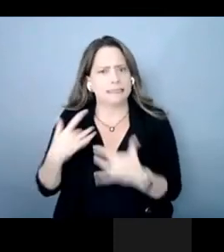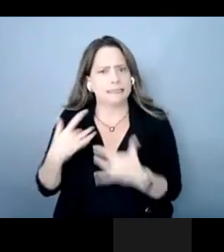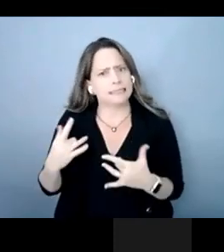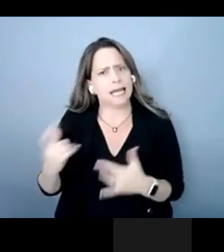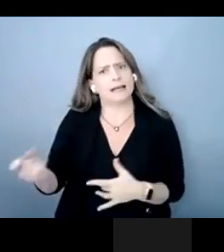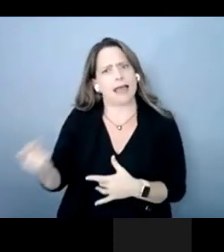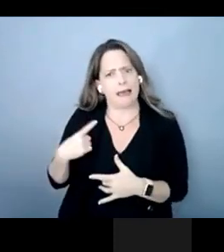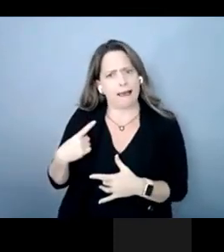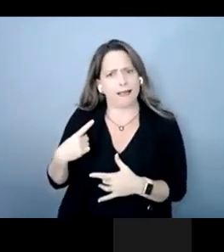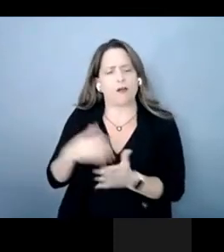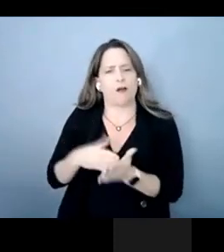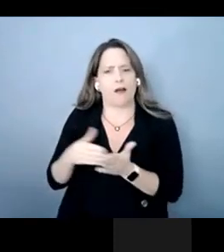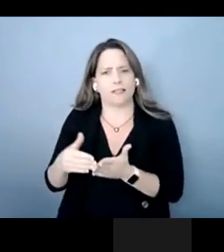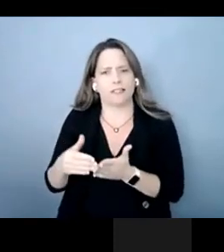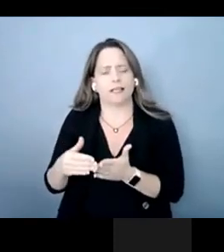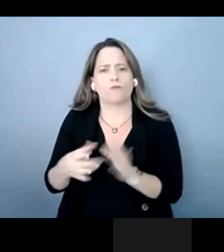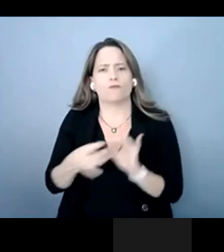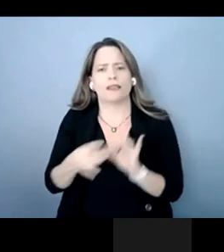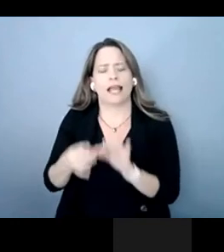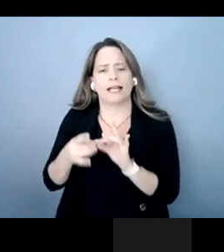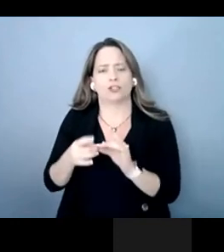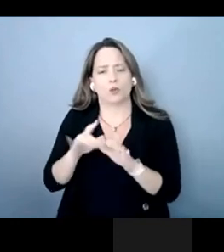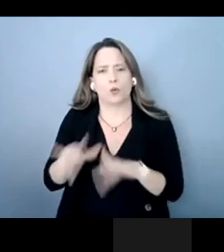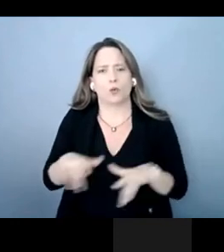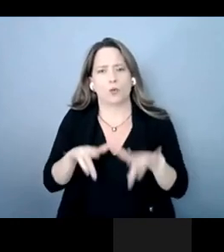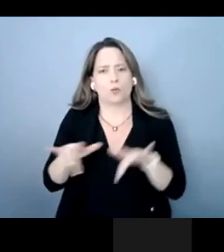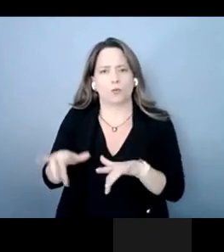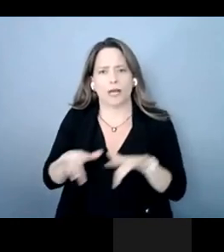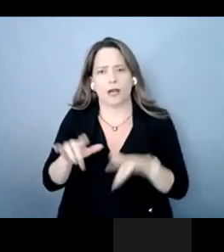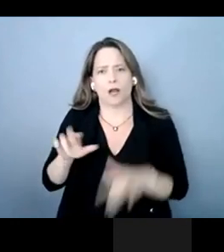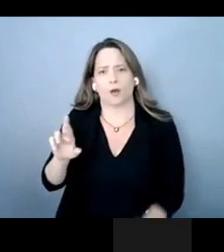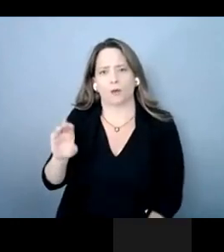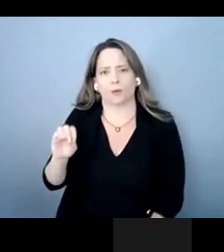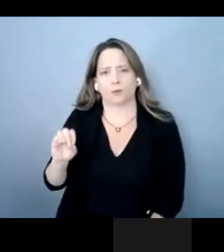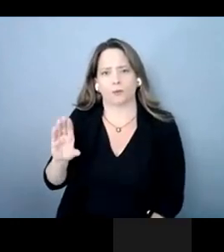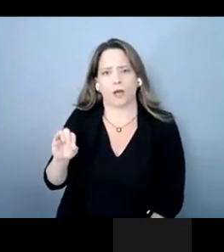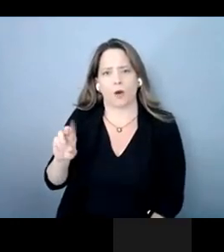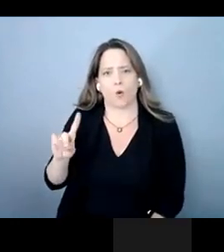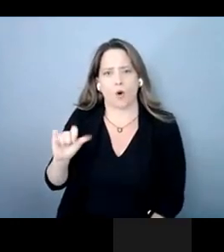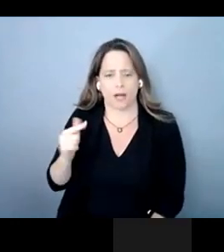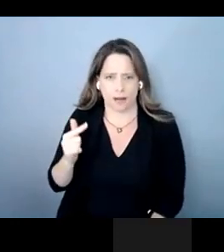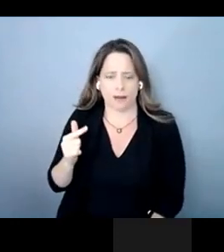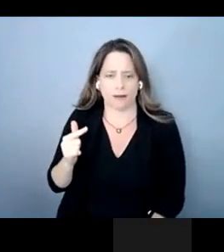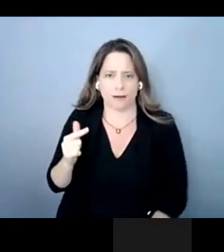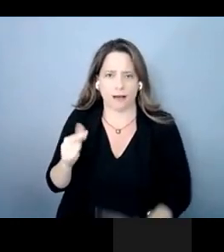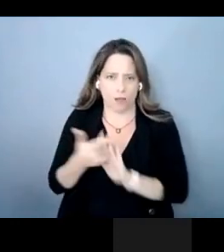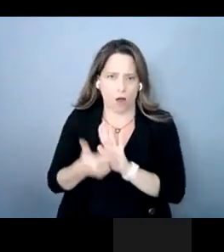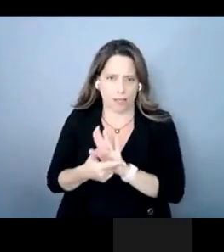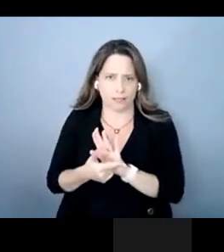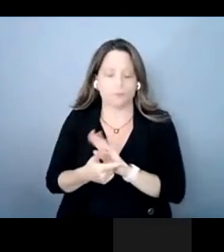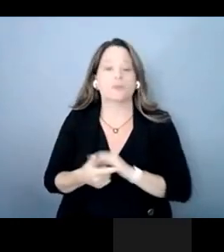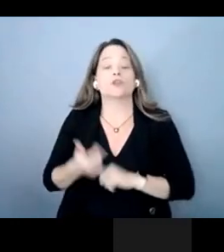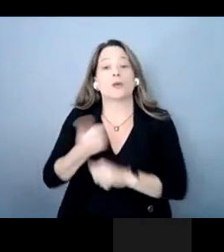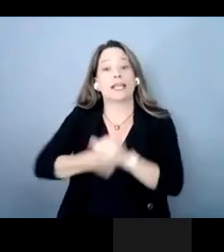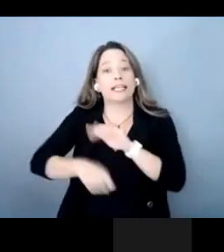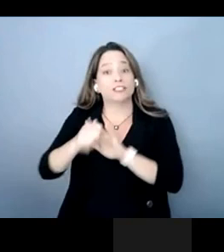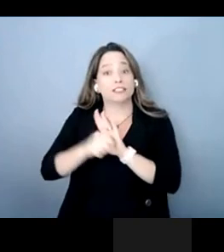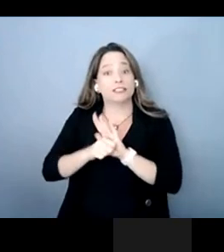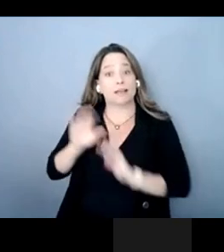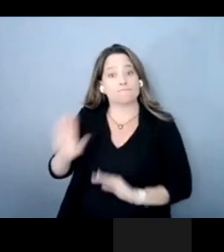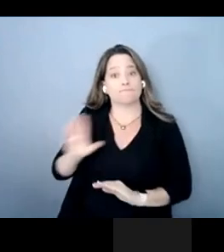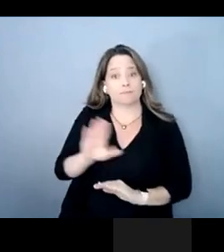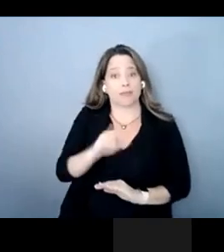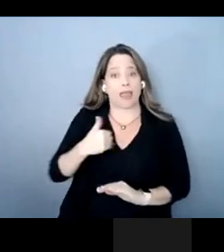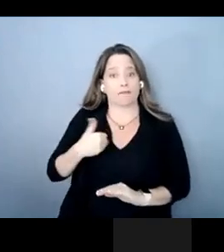with recording statutes recording statutes are the statutes in each state which talk